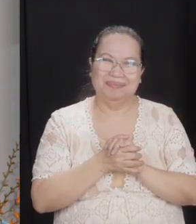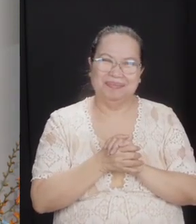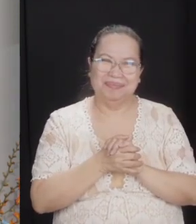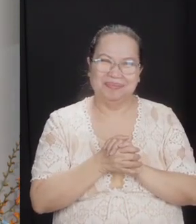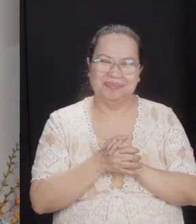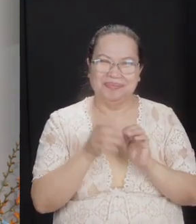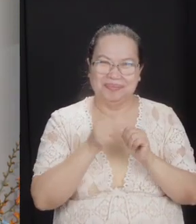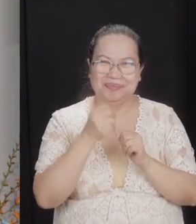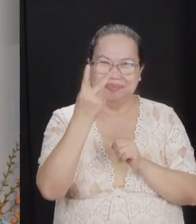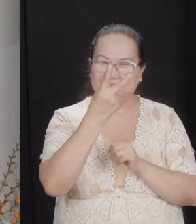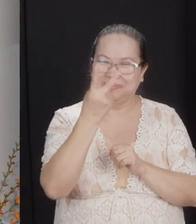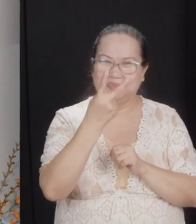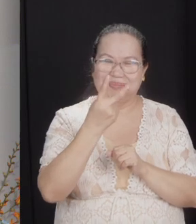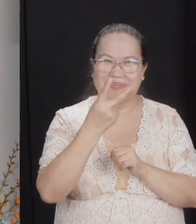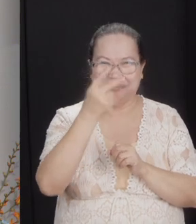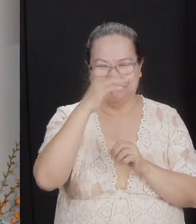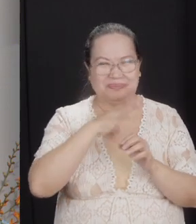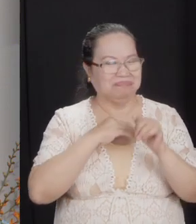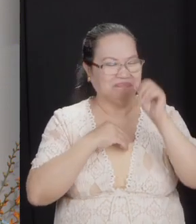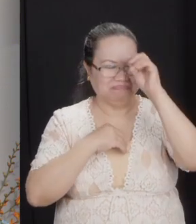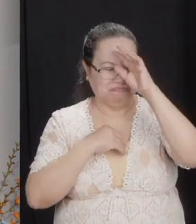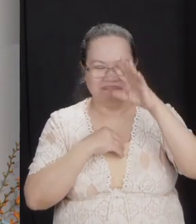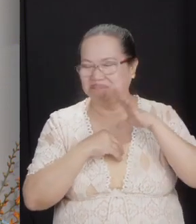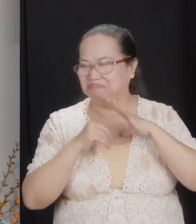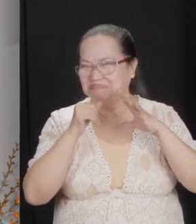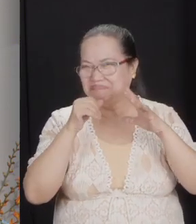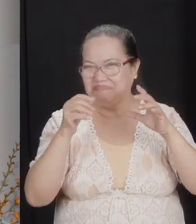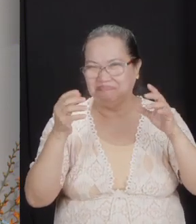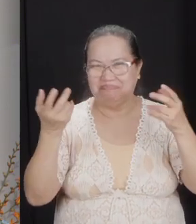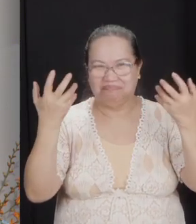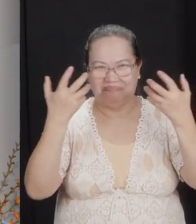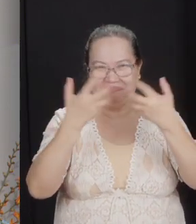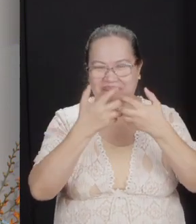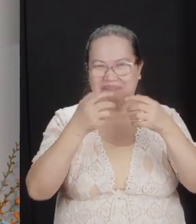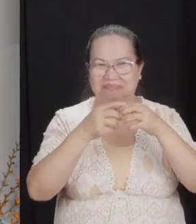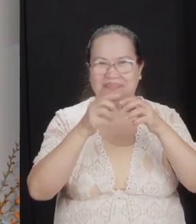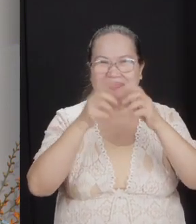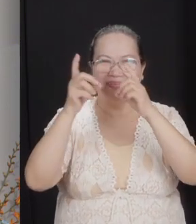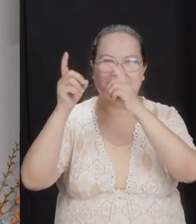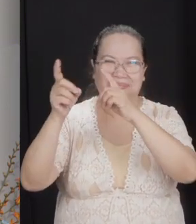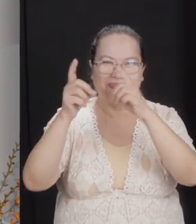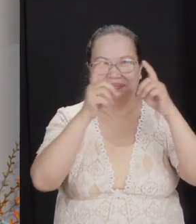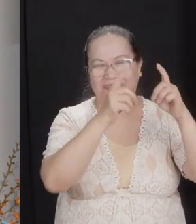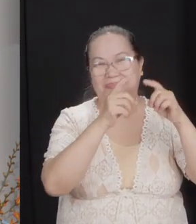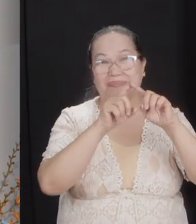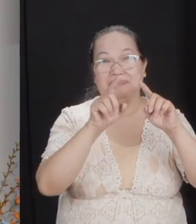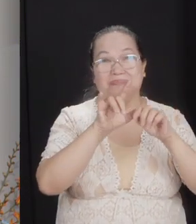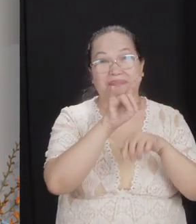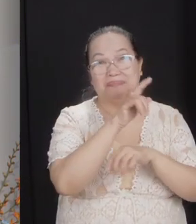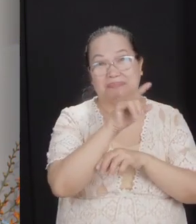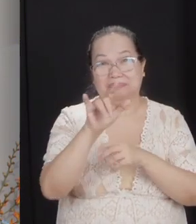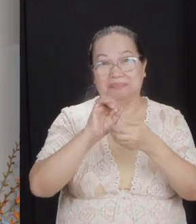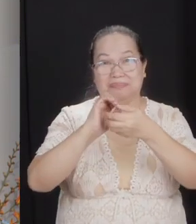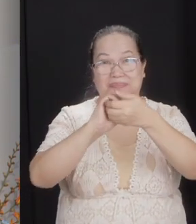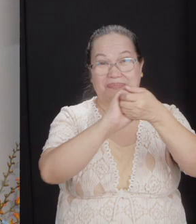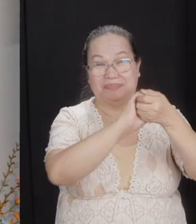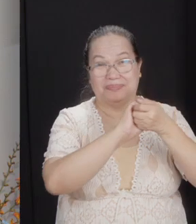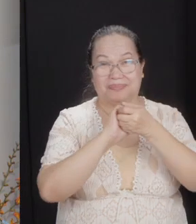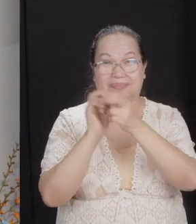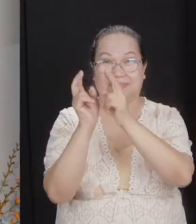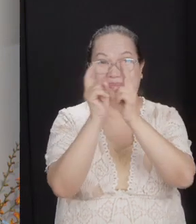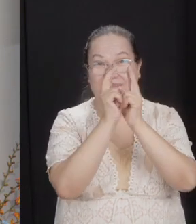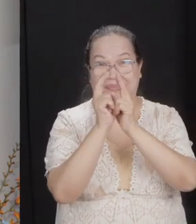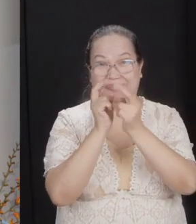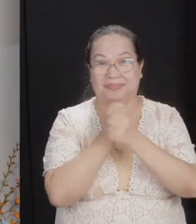These two men did not agree on doctrine, but they loved each other. Beloved, we are to be united by love and